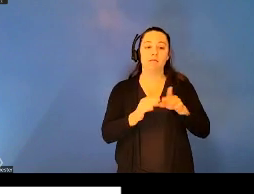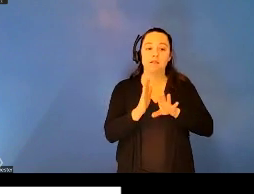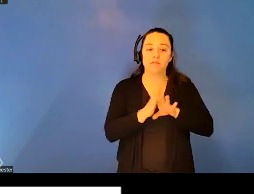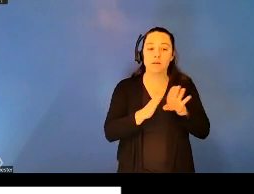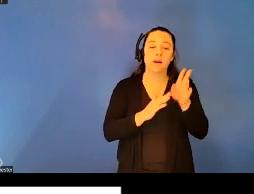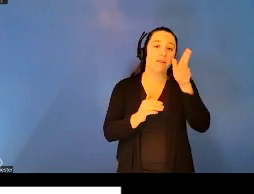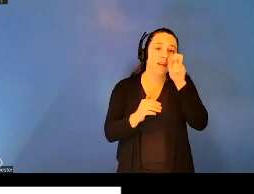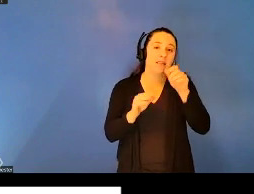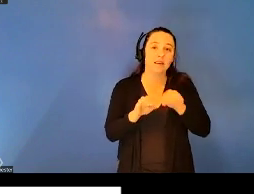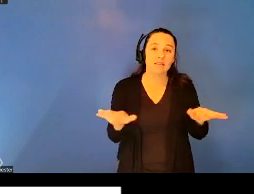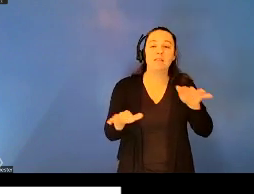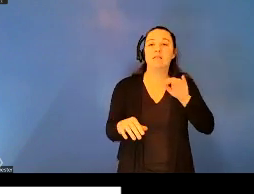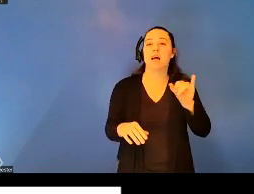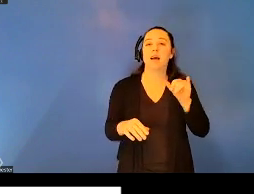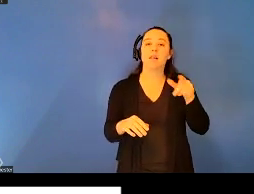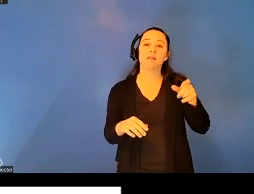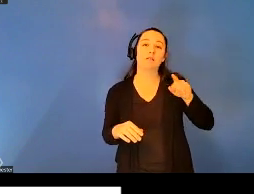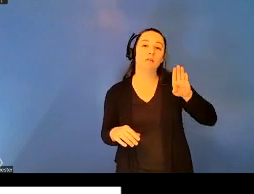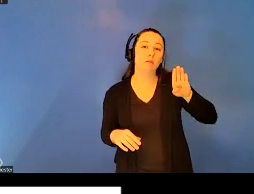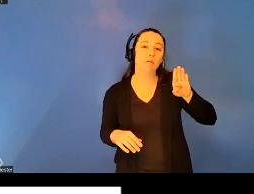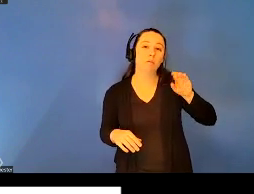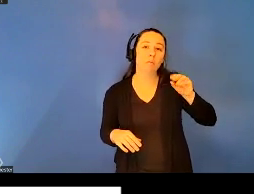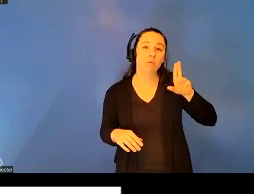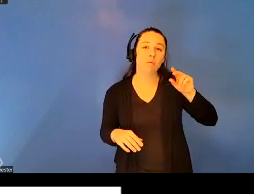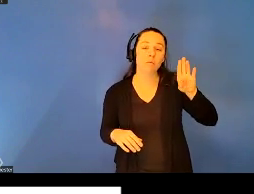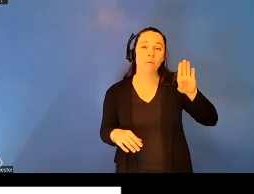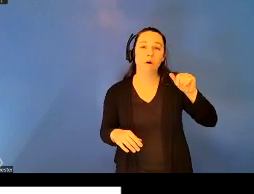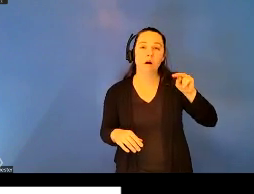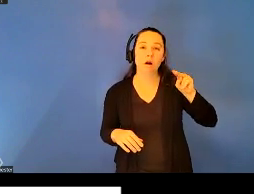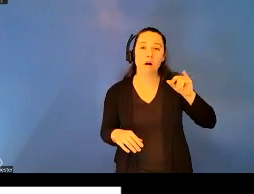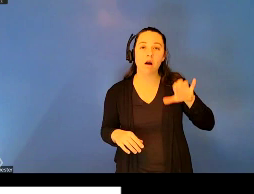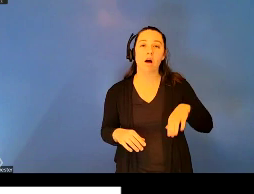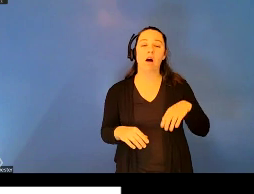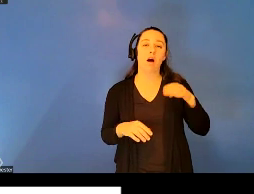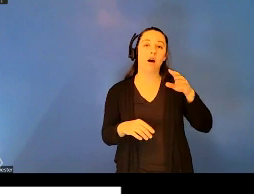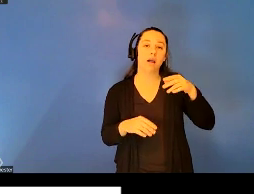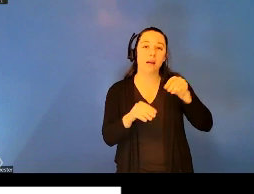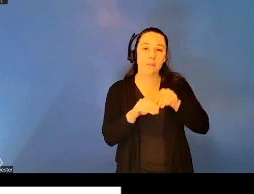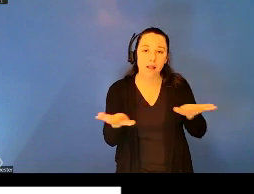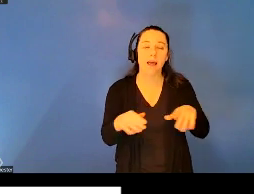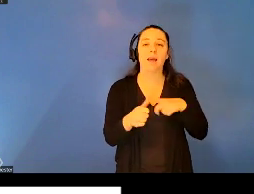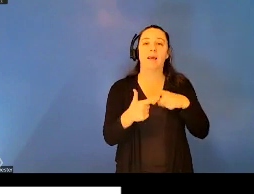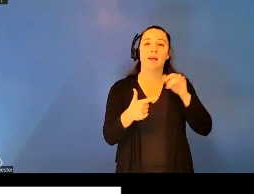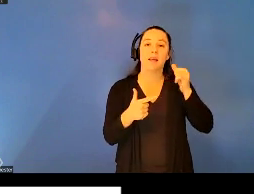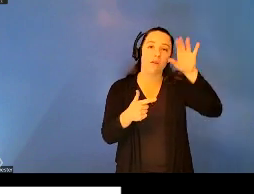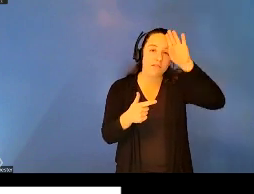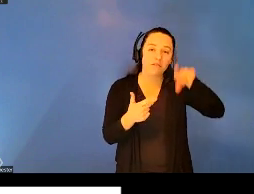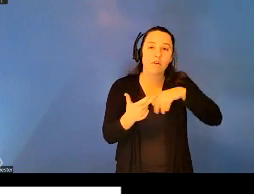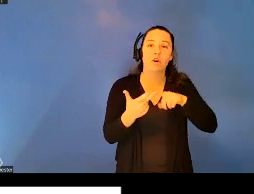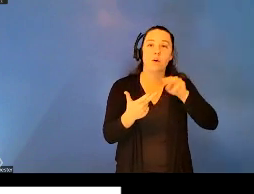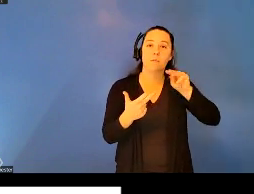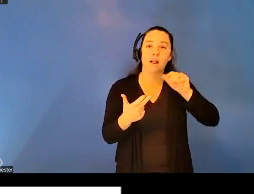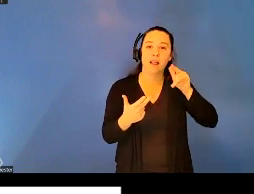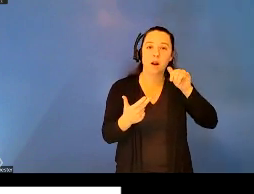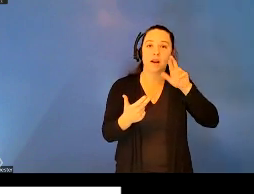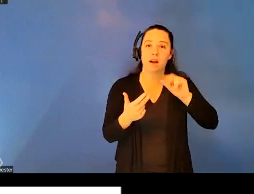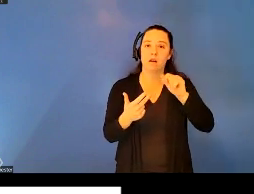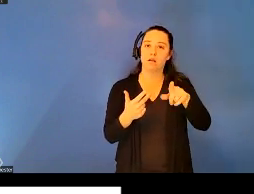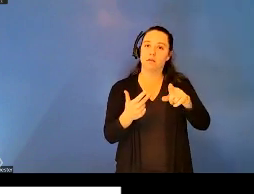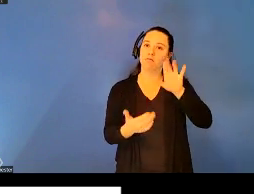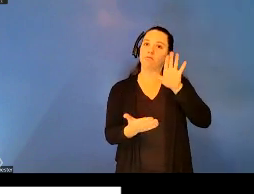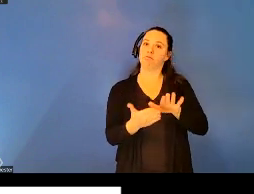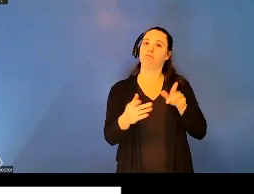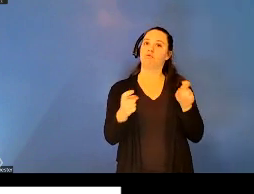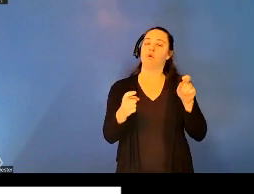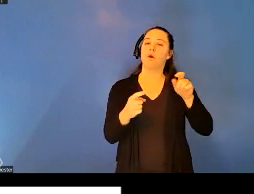bubonic plague, yellow fever, and malaria into novel domains of control, especially in the West where effective eradication